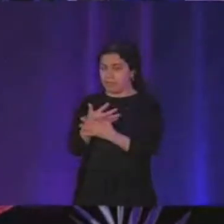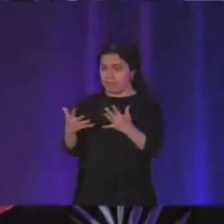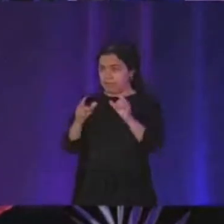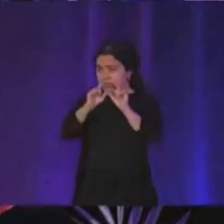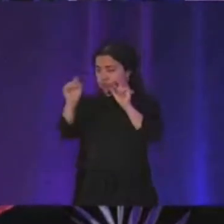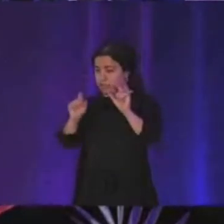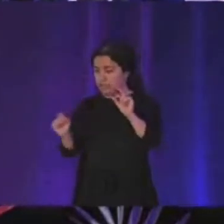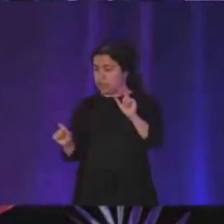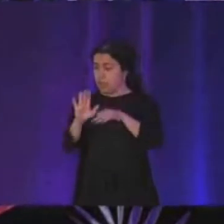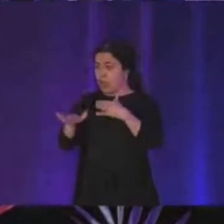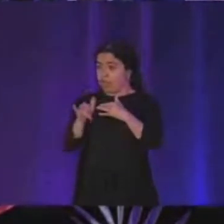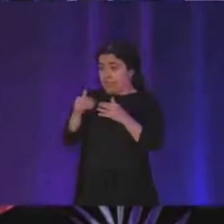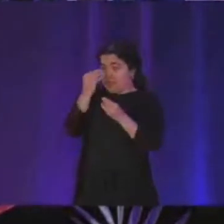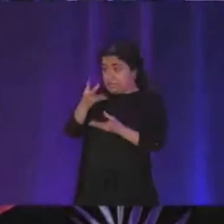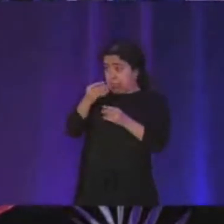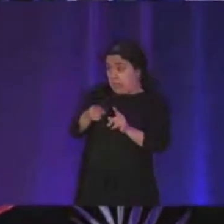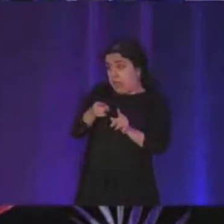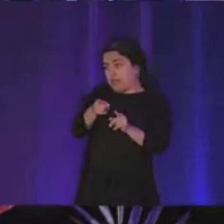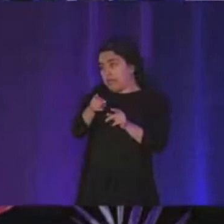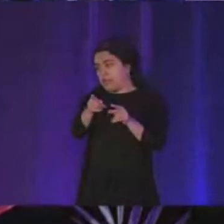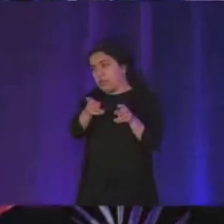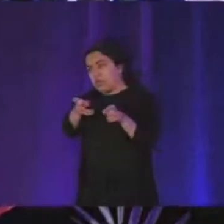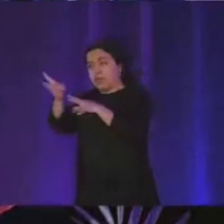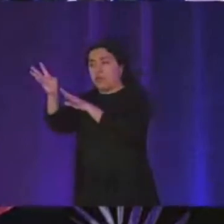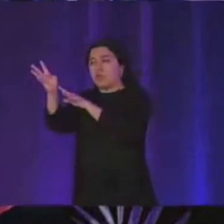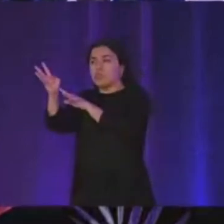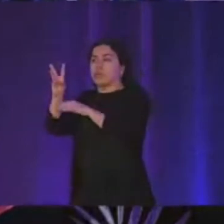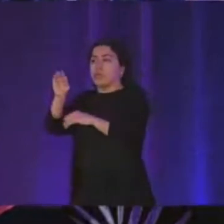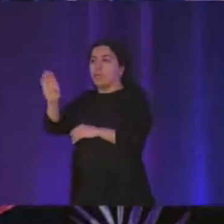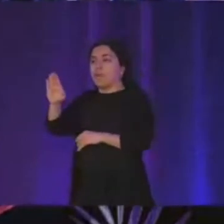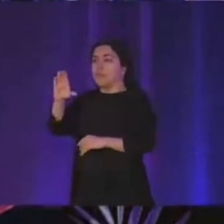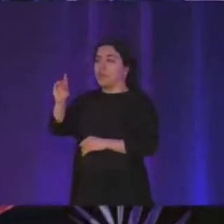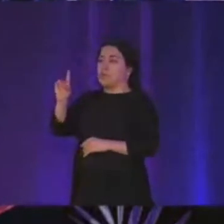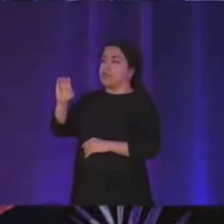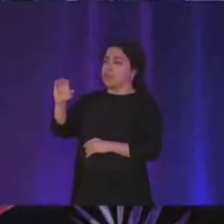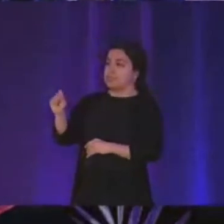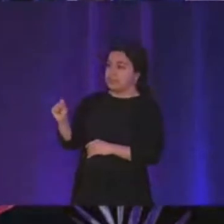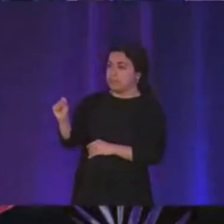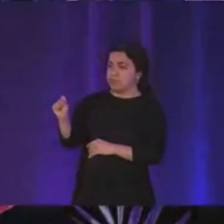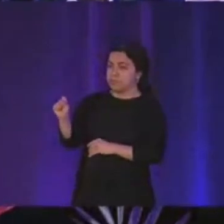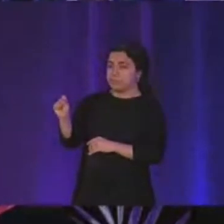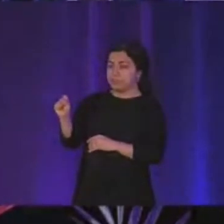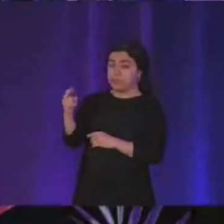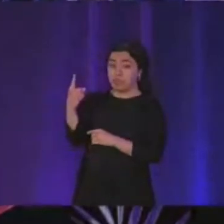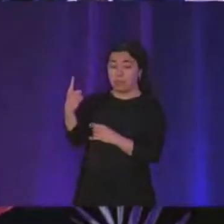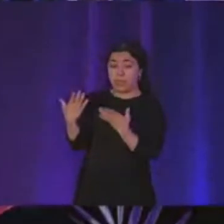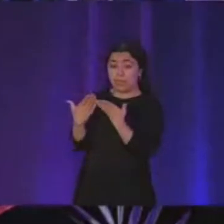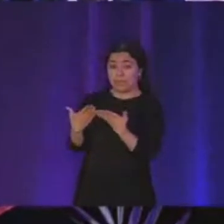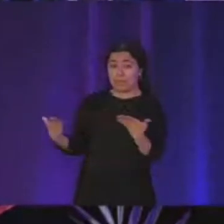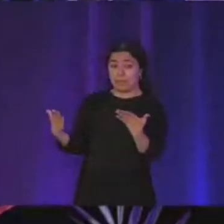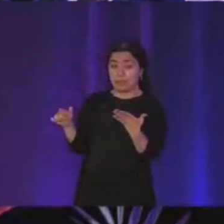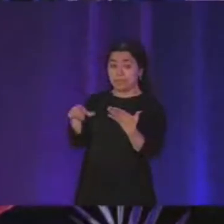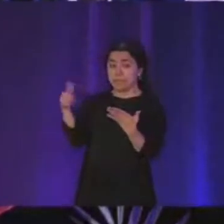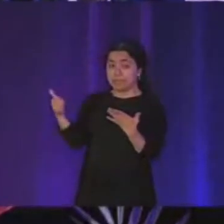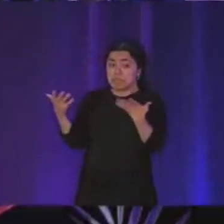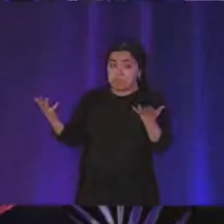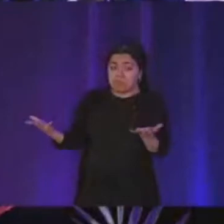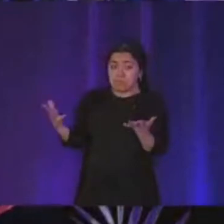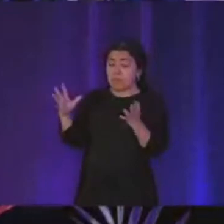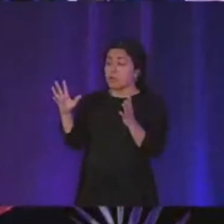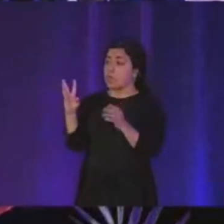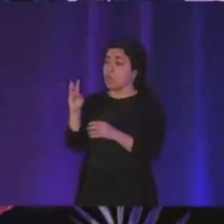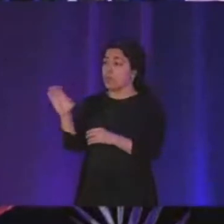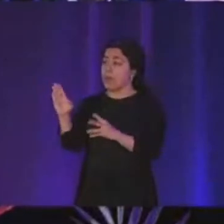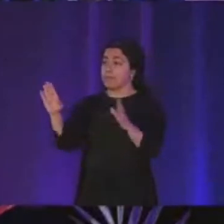uh all of this data to uh the web uh the web codecs and one of the thing is okay so web assembly is